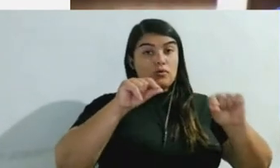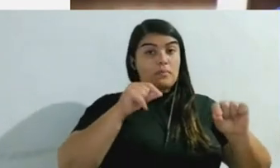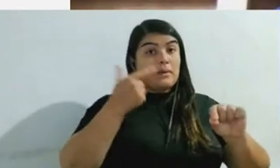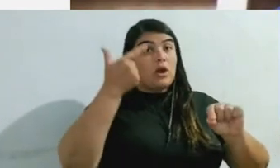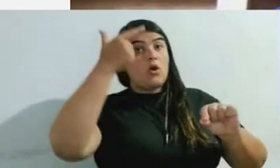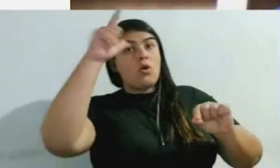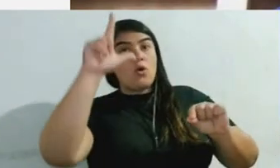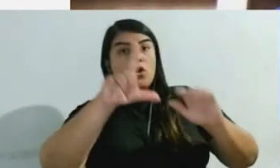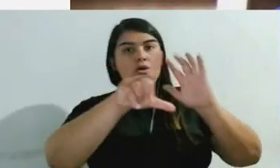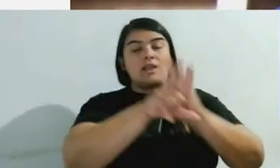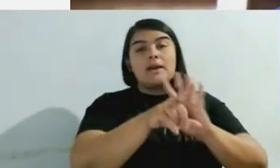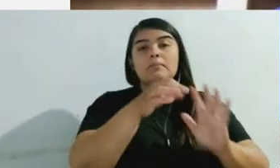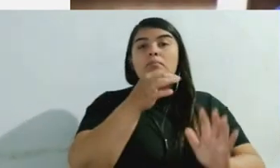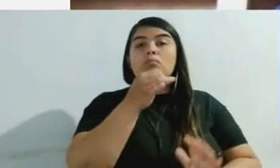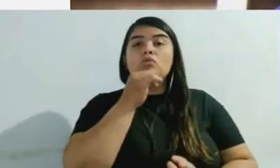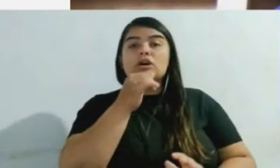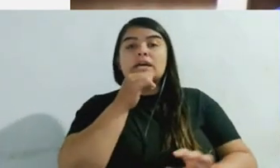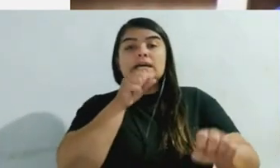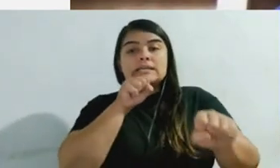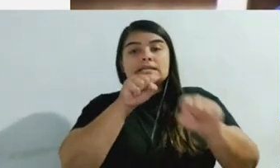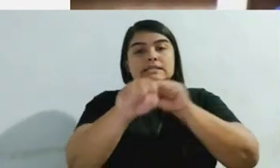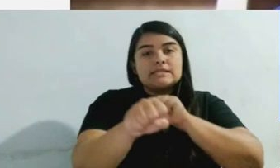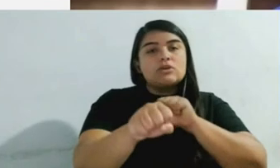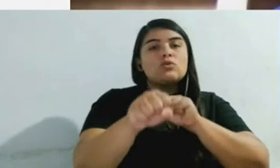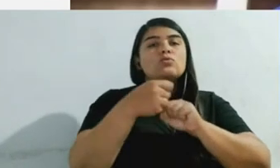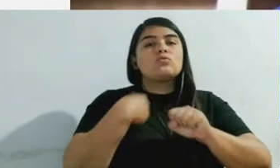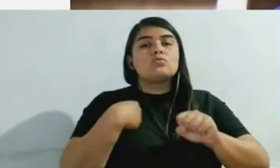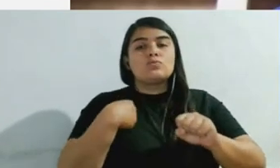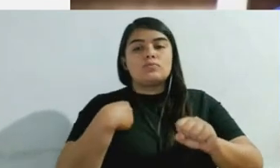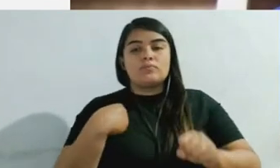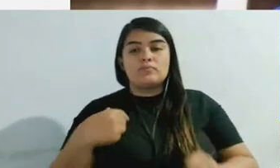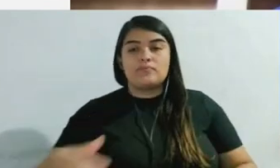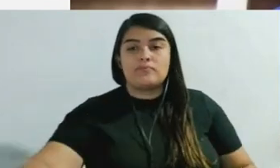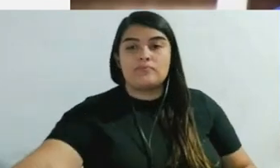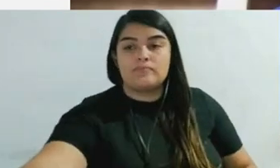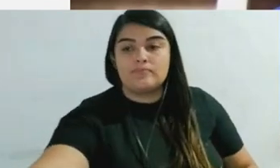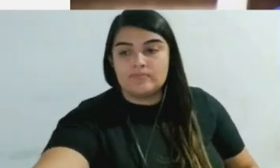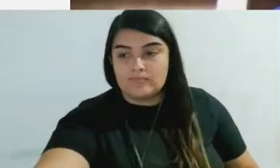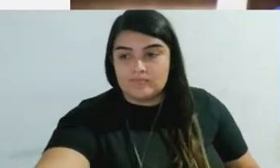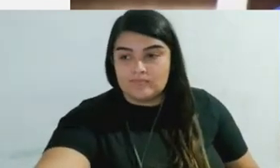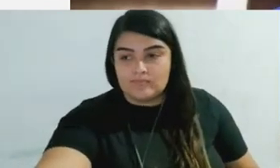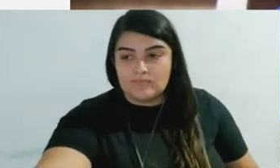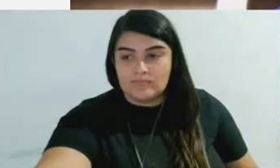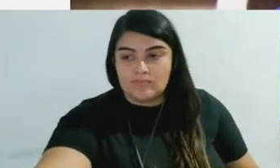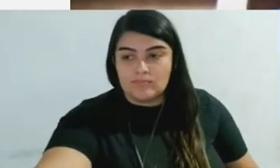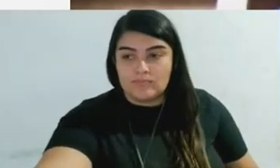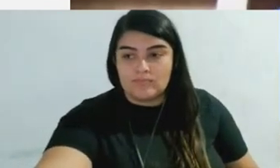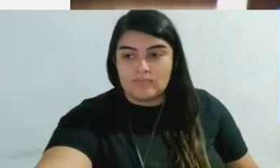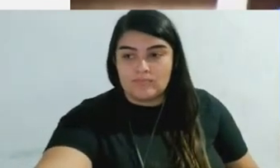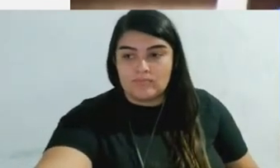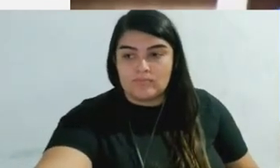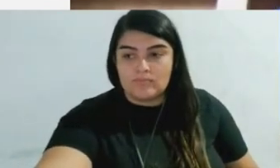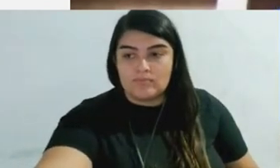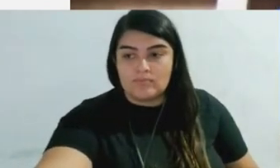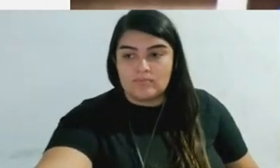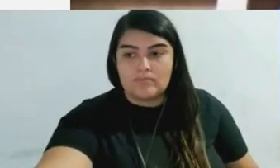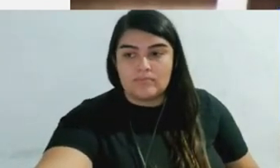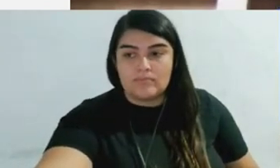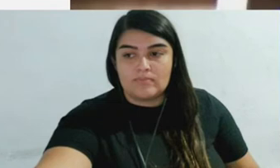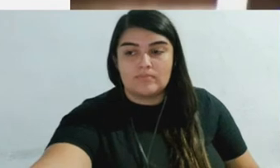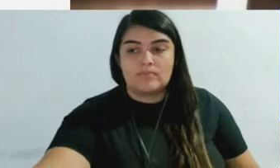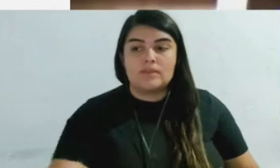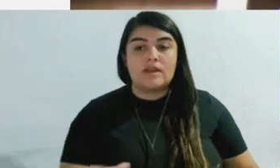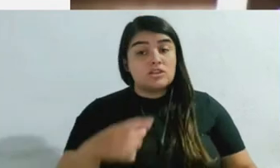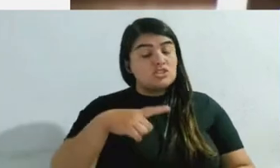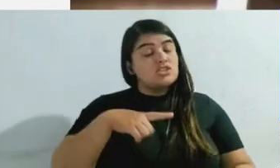no discretion. First degree murder was a capital offense. It called for a mandatory death penalty, and judges could not alter it.